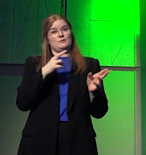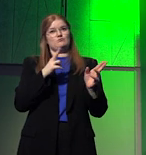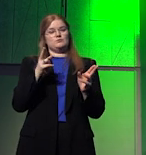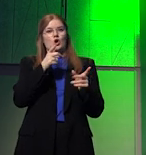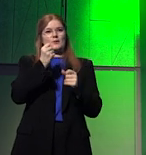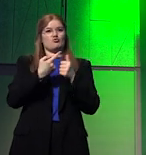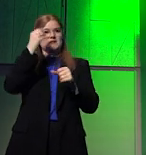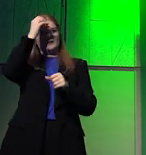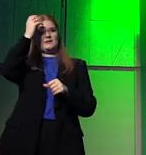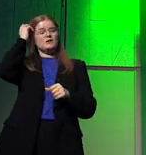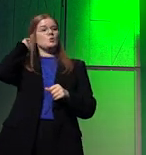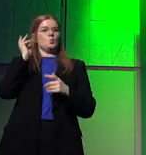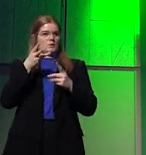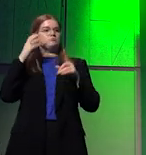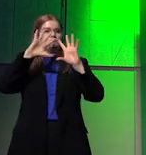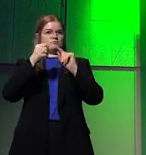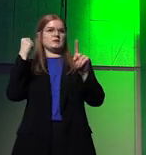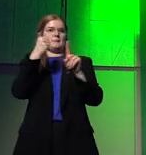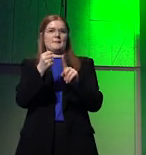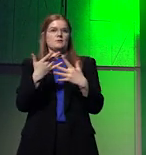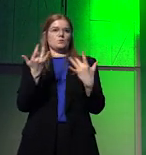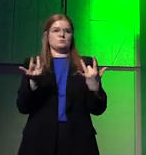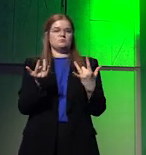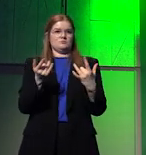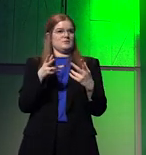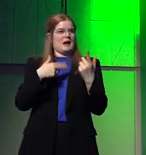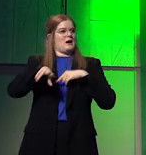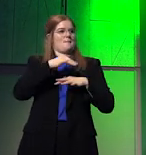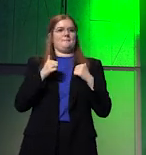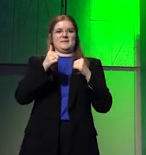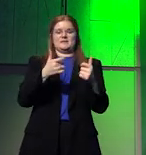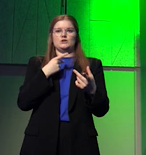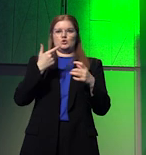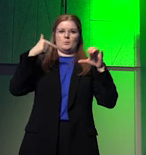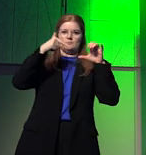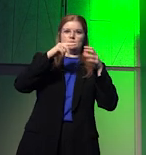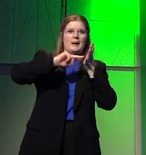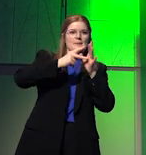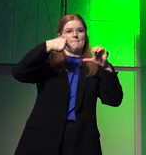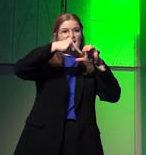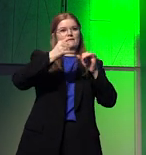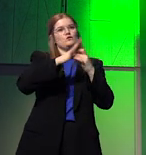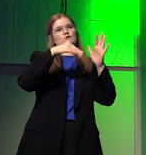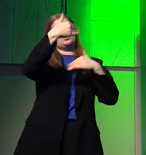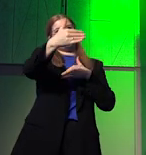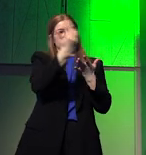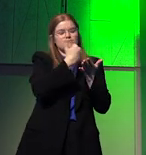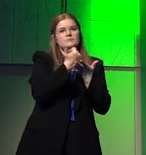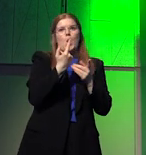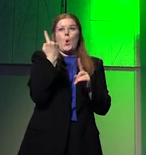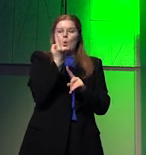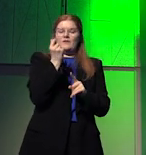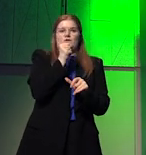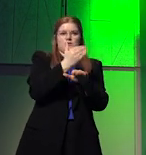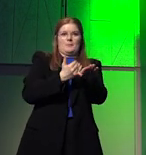about it before, that this will impact essentially the ability to do mining in the future unless we actually